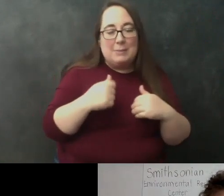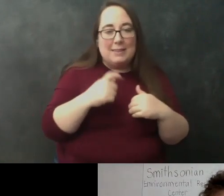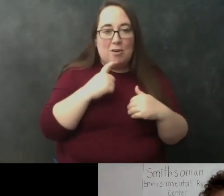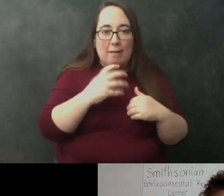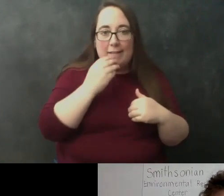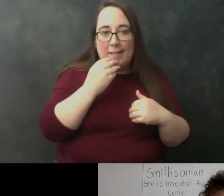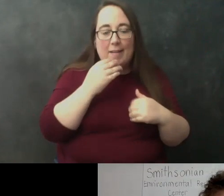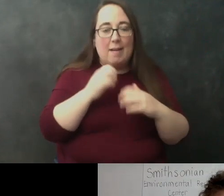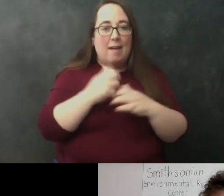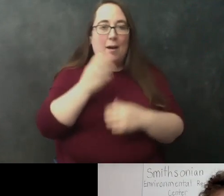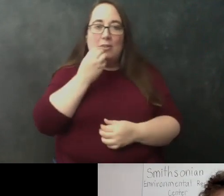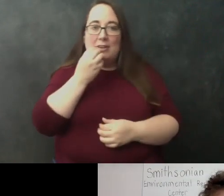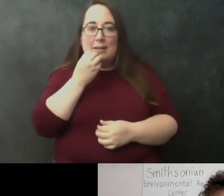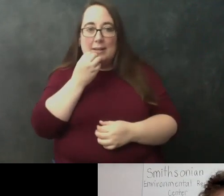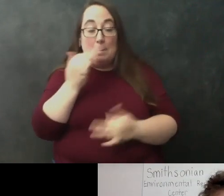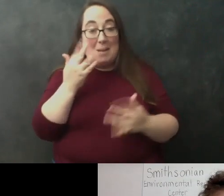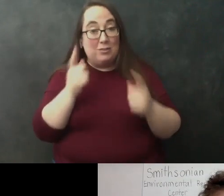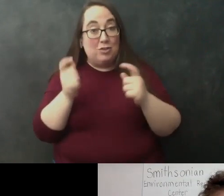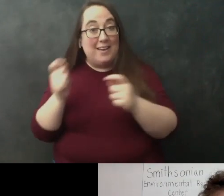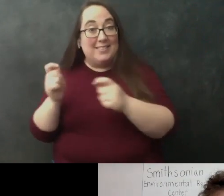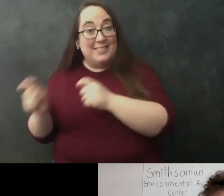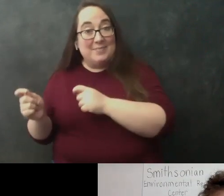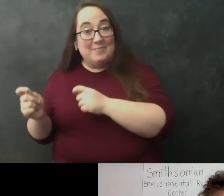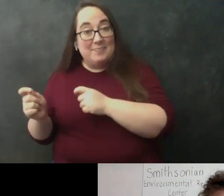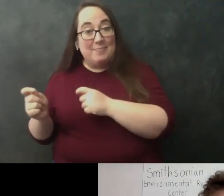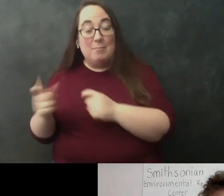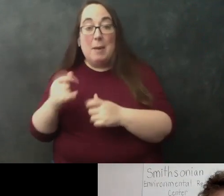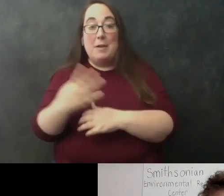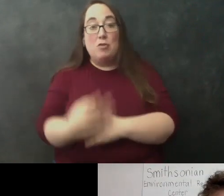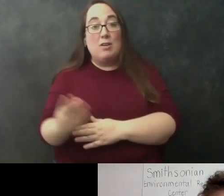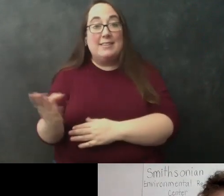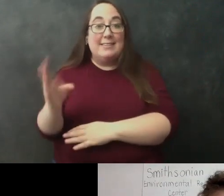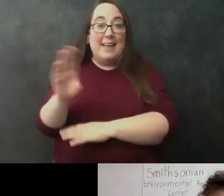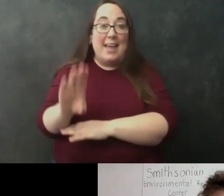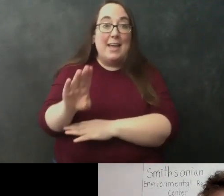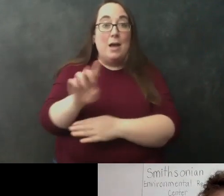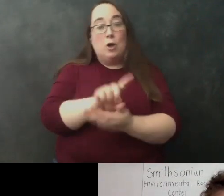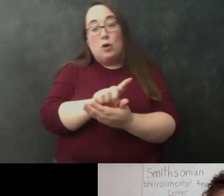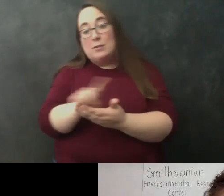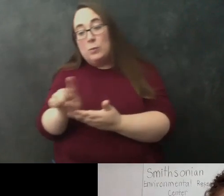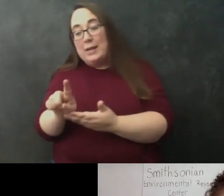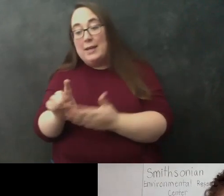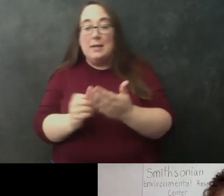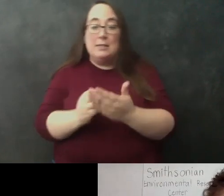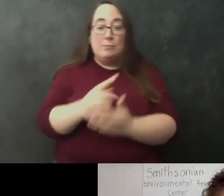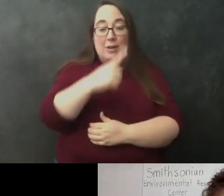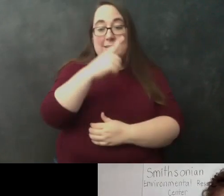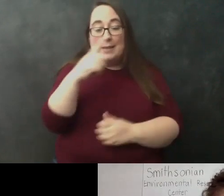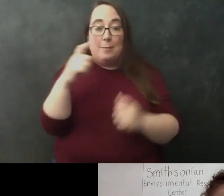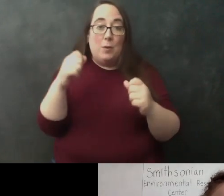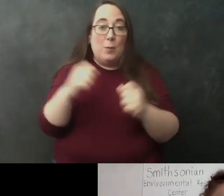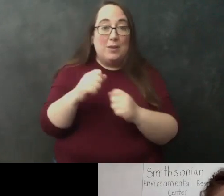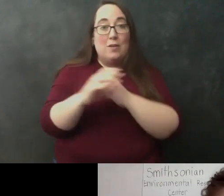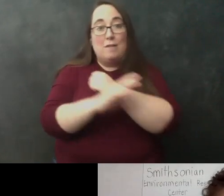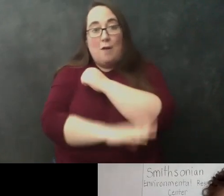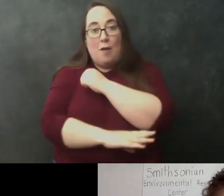they're eating might change over time either across a day across weeks across seasons depending on which different animals